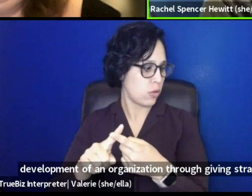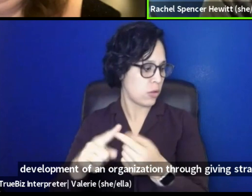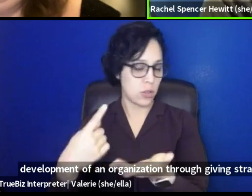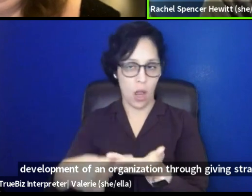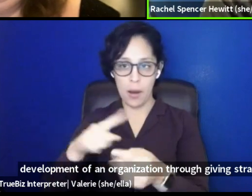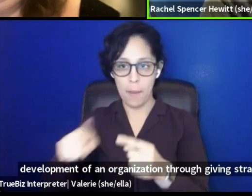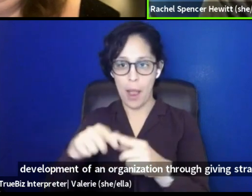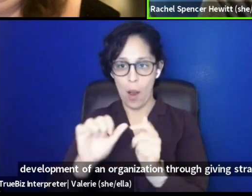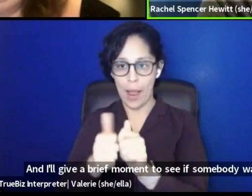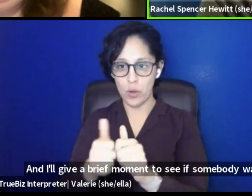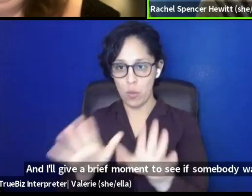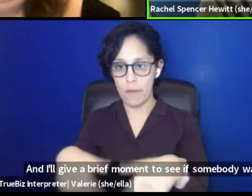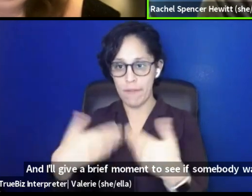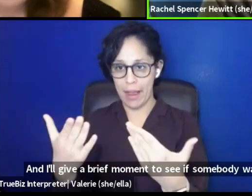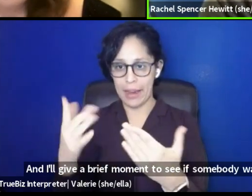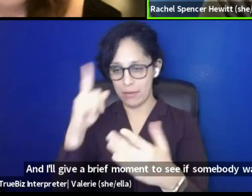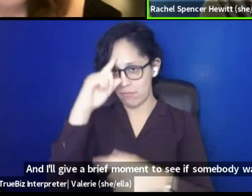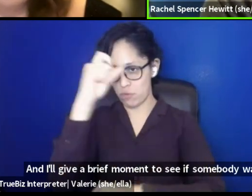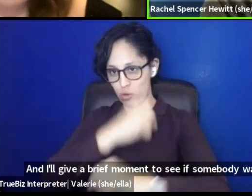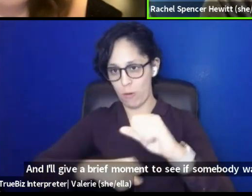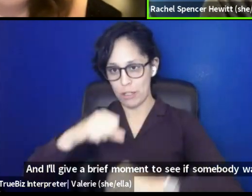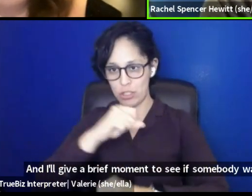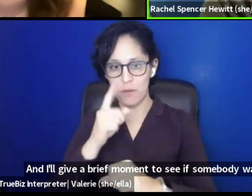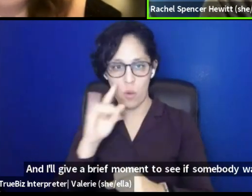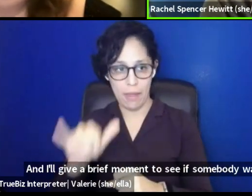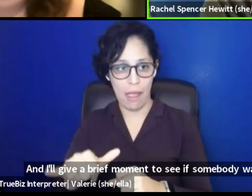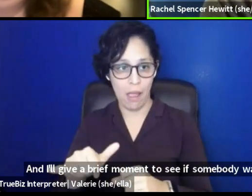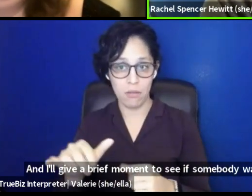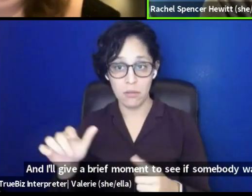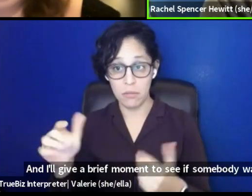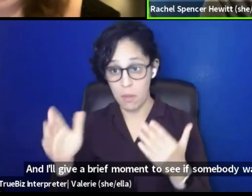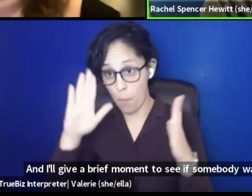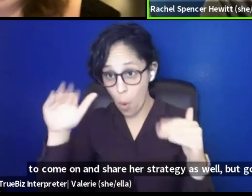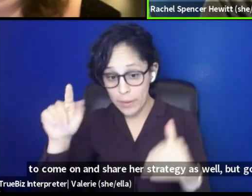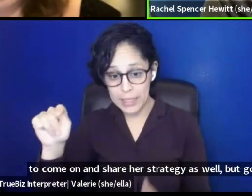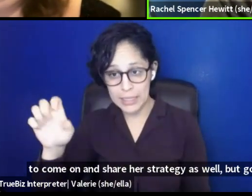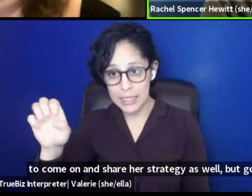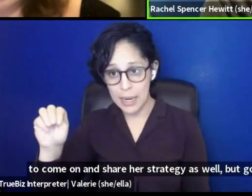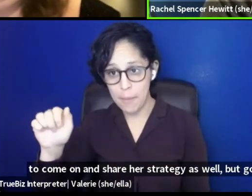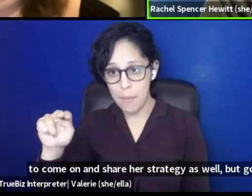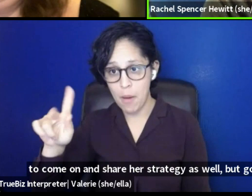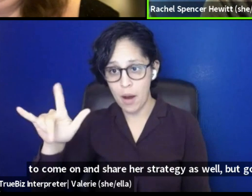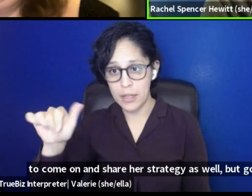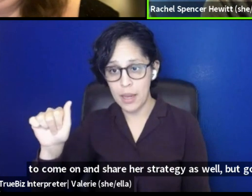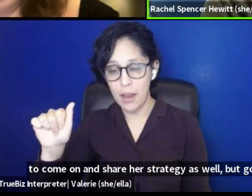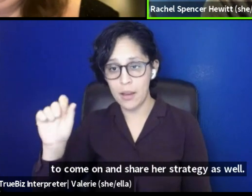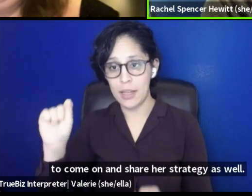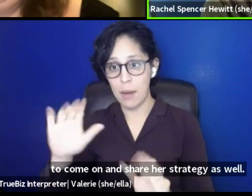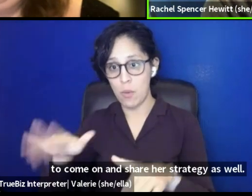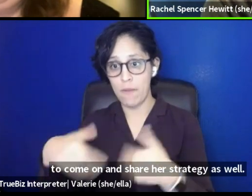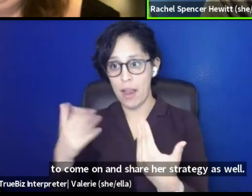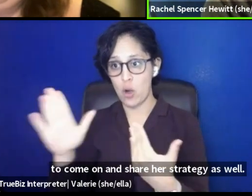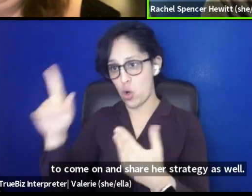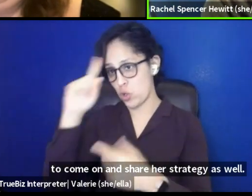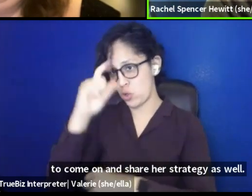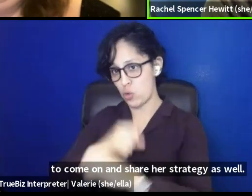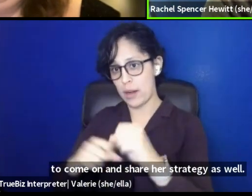share, um, her strategy as well. Um, but I'm happy to share as well, if that's okay with you.